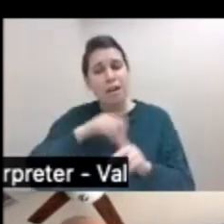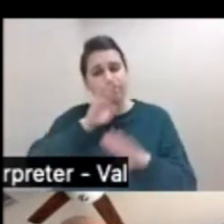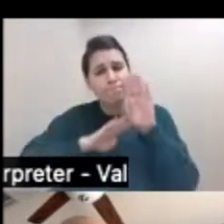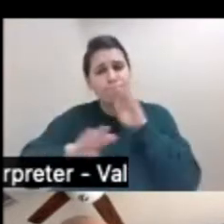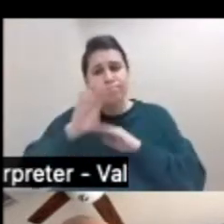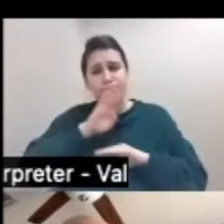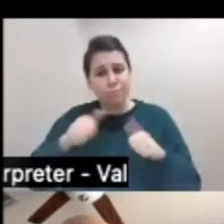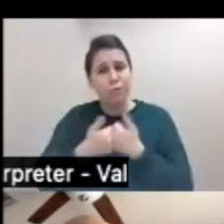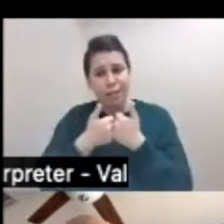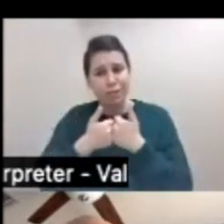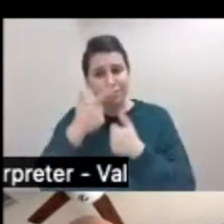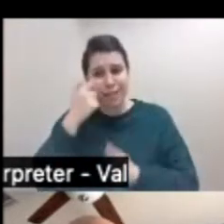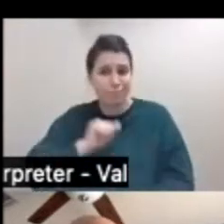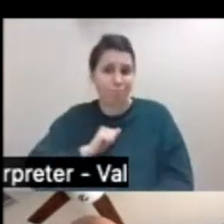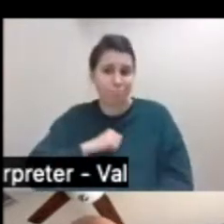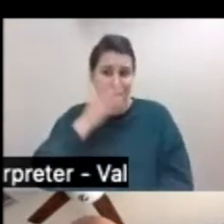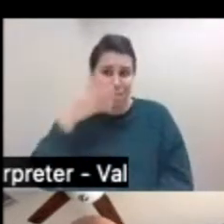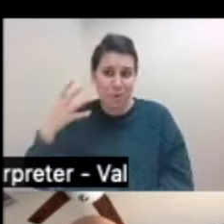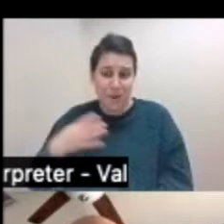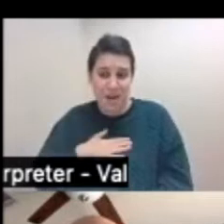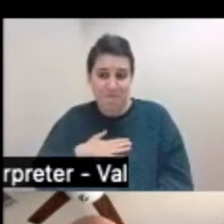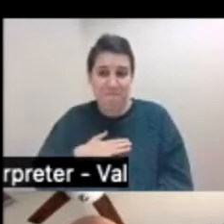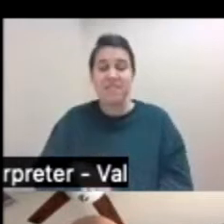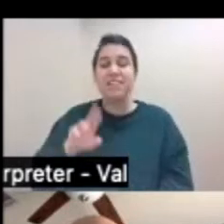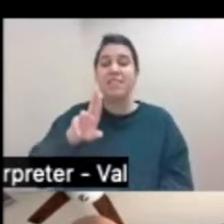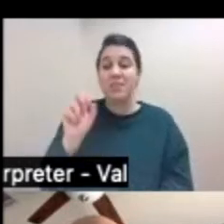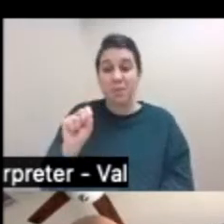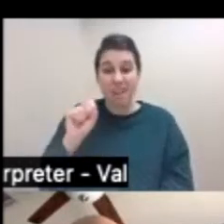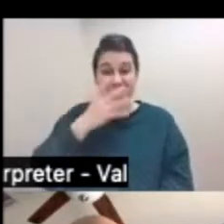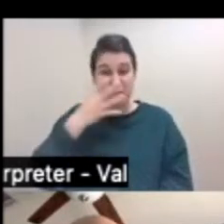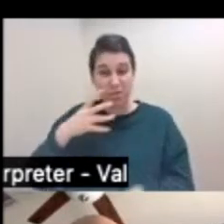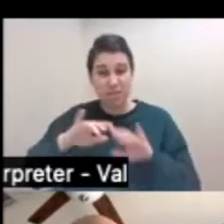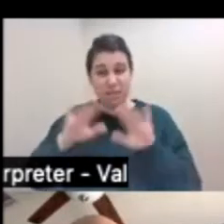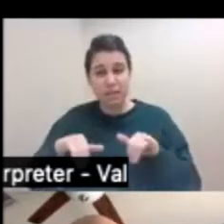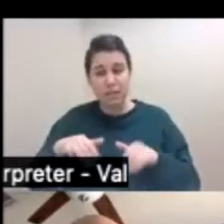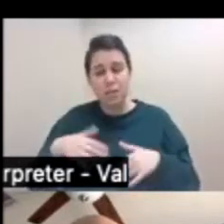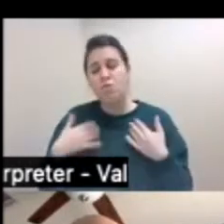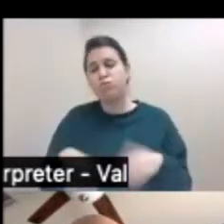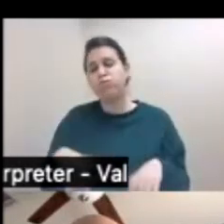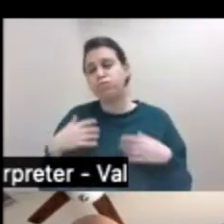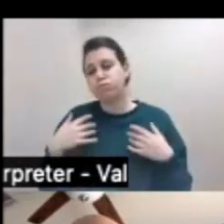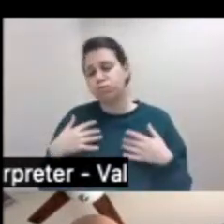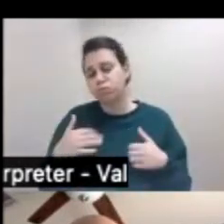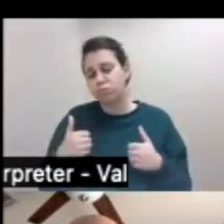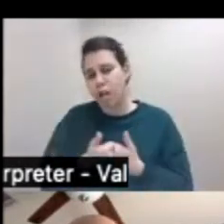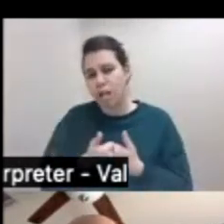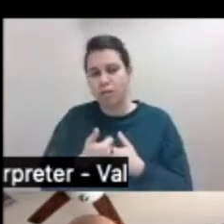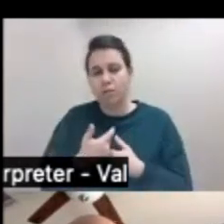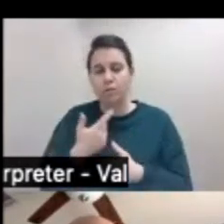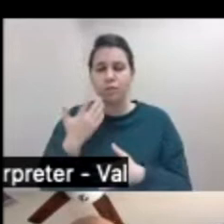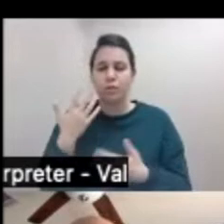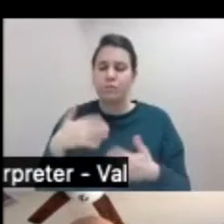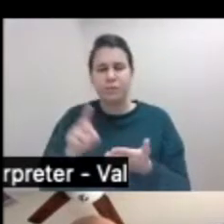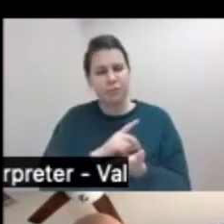an immigrant. The U.S. immigration system is a very challenging system to navigate. It can be very discriminatory.